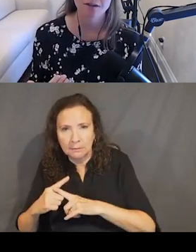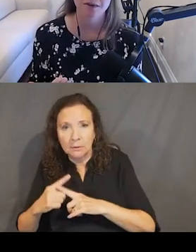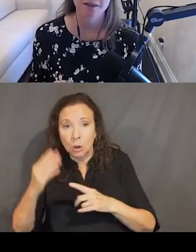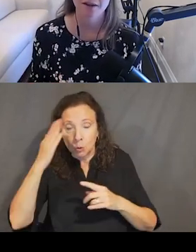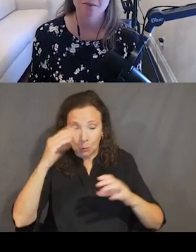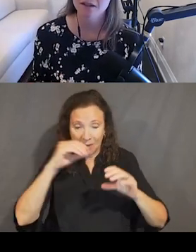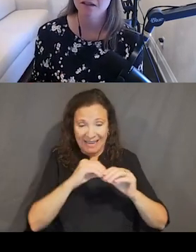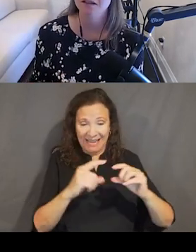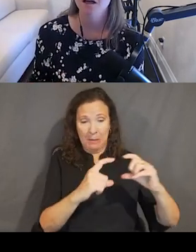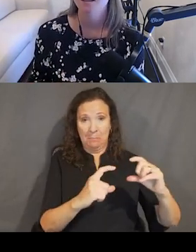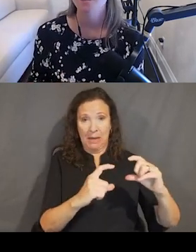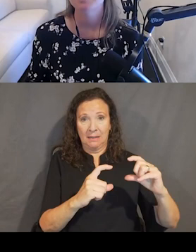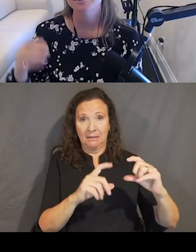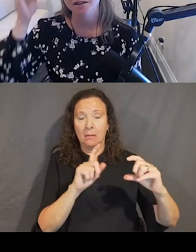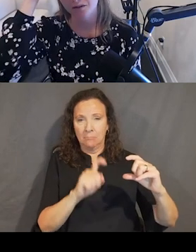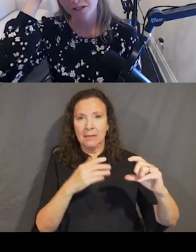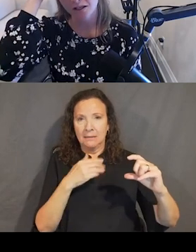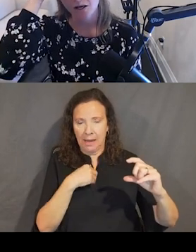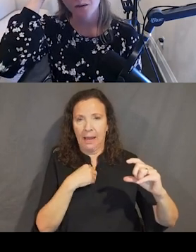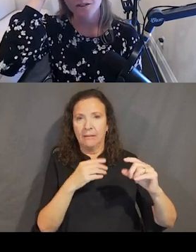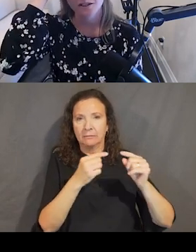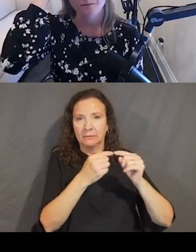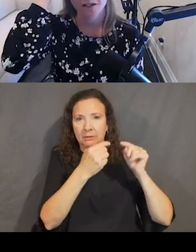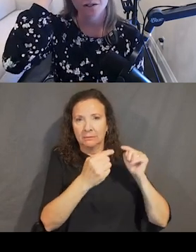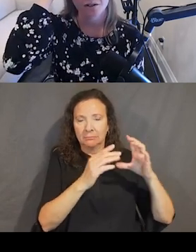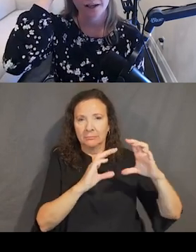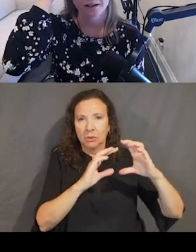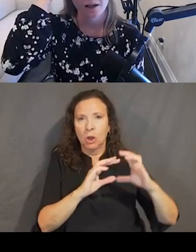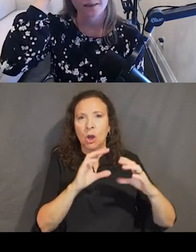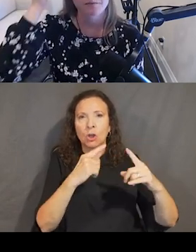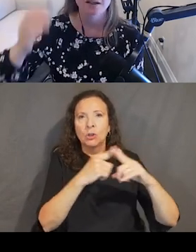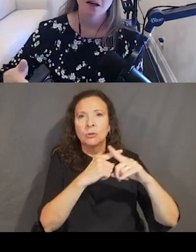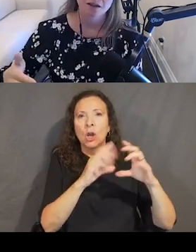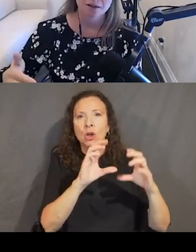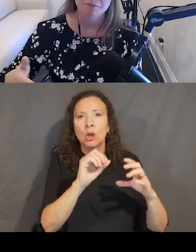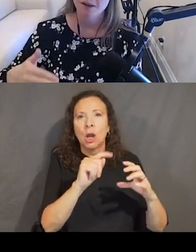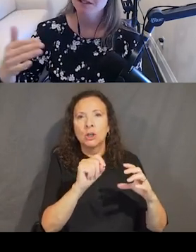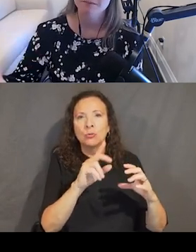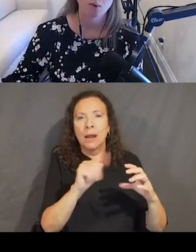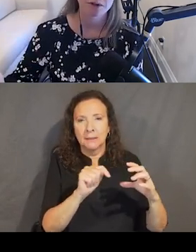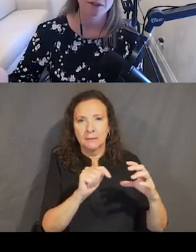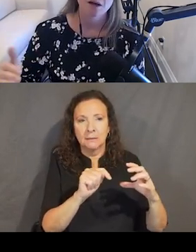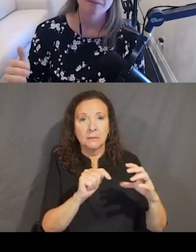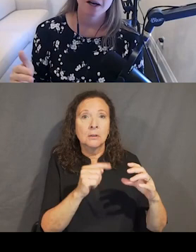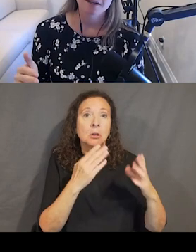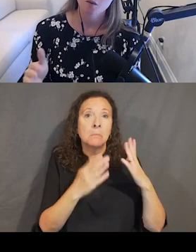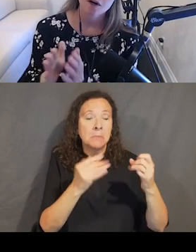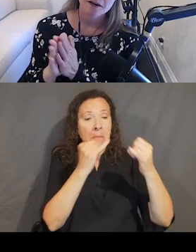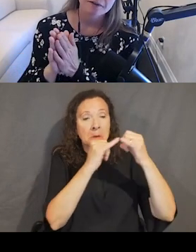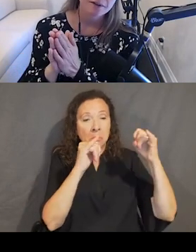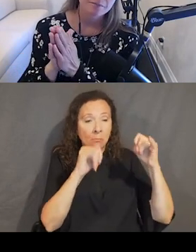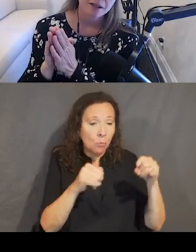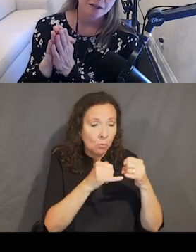good contrast with the button color. But there's another check. We also need to make sure that the button color, maybe it's border, but